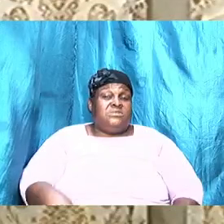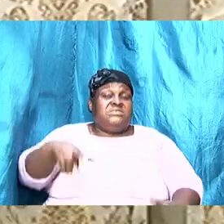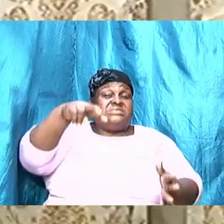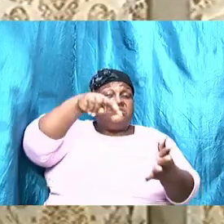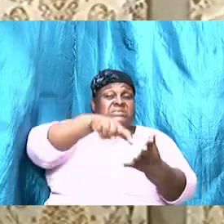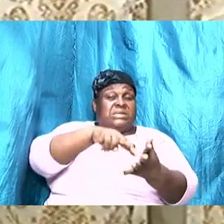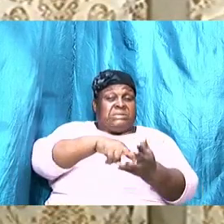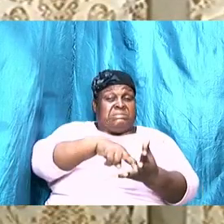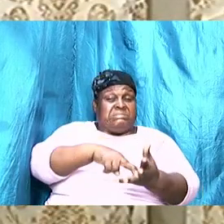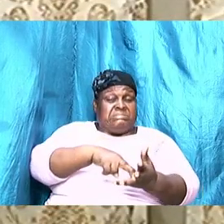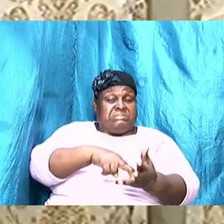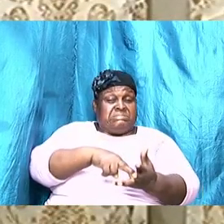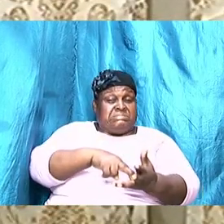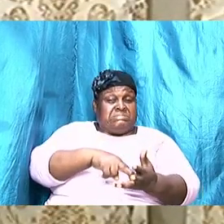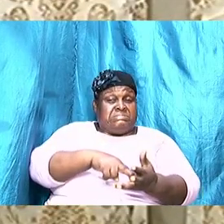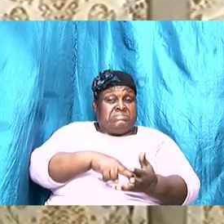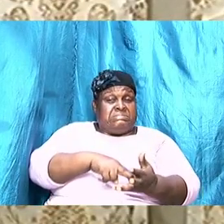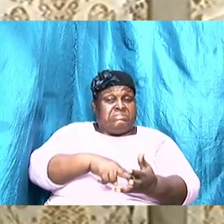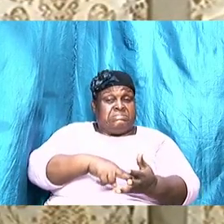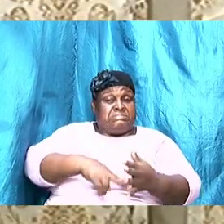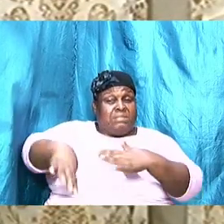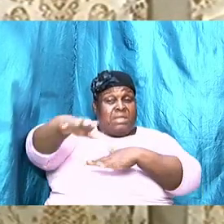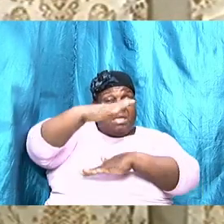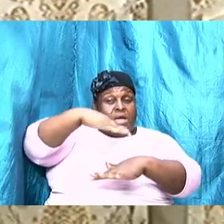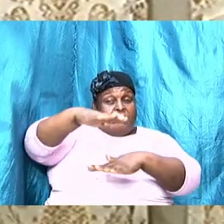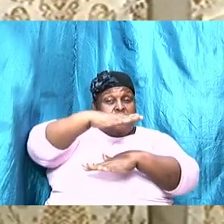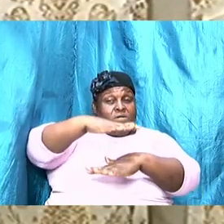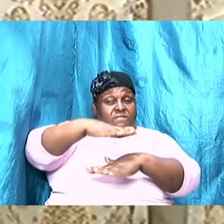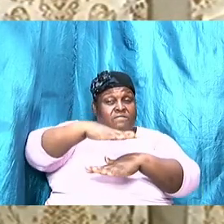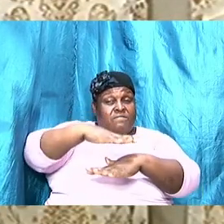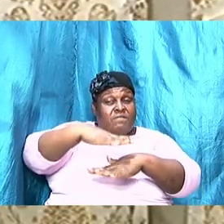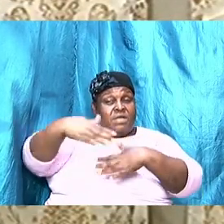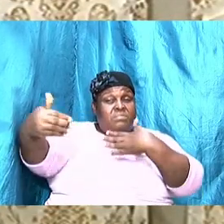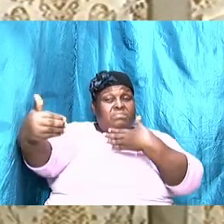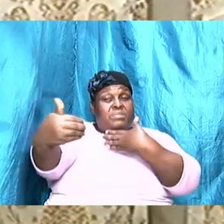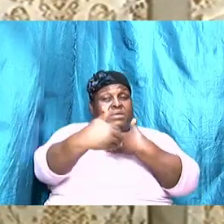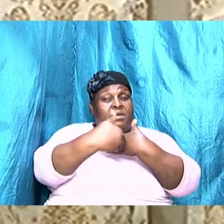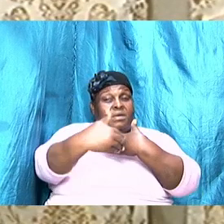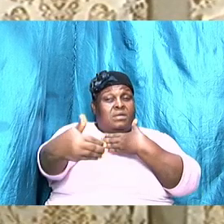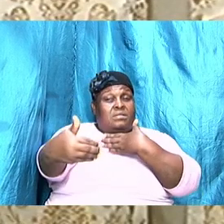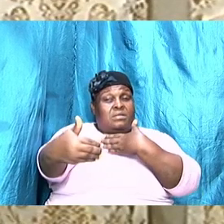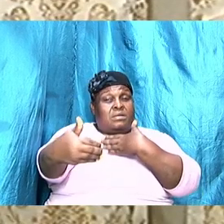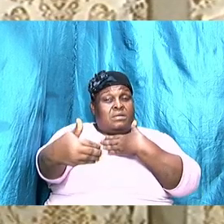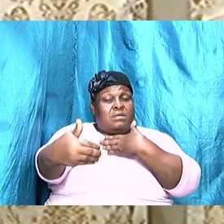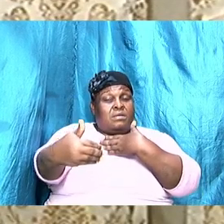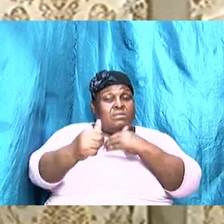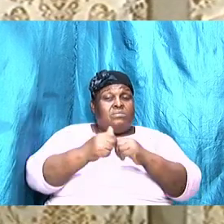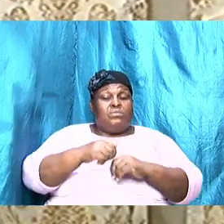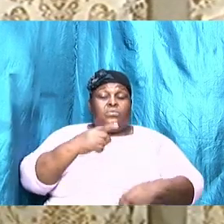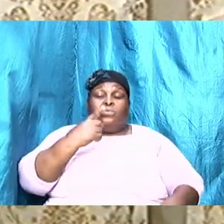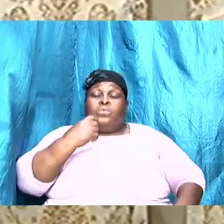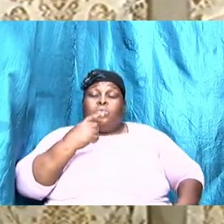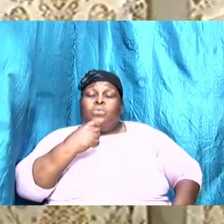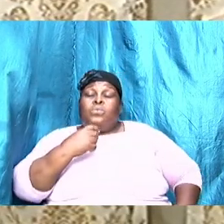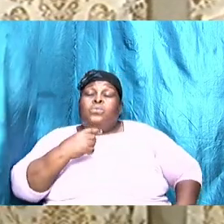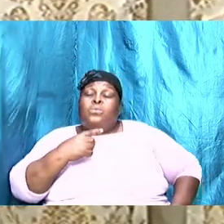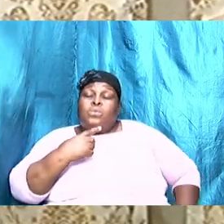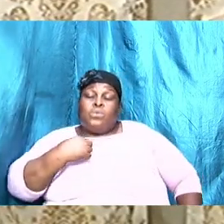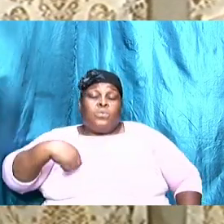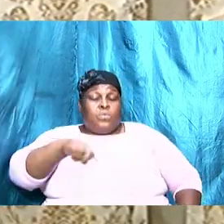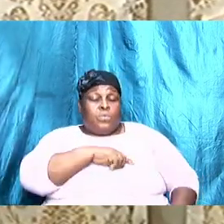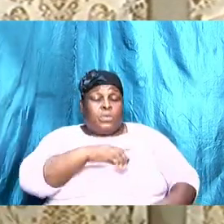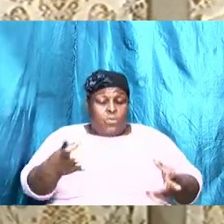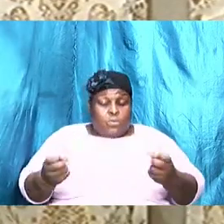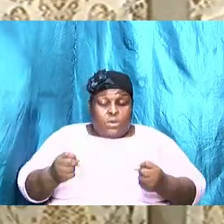out above and beyond who we want to be as